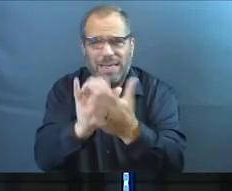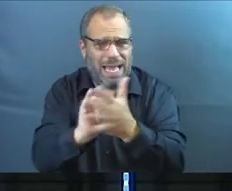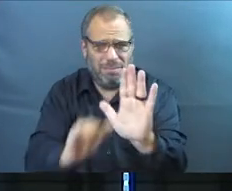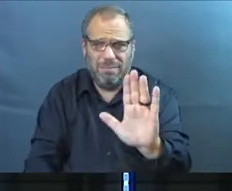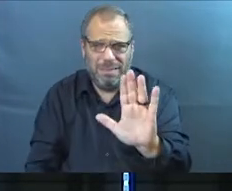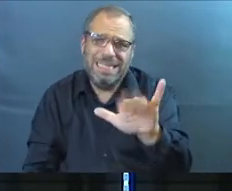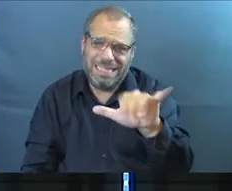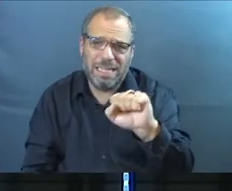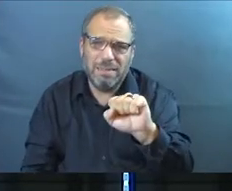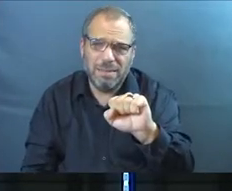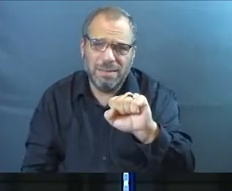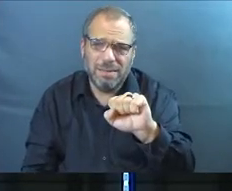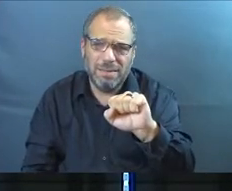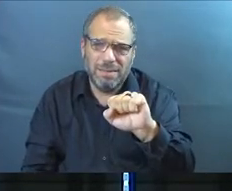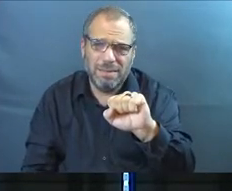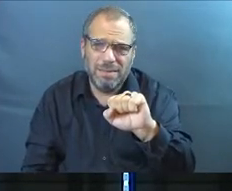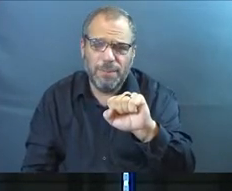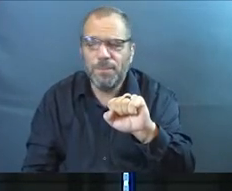it is,